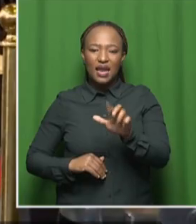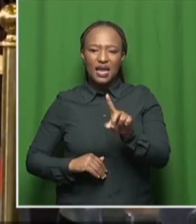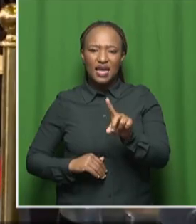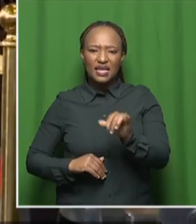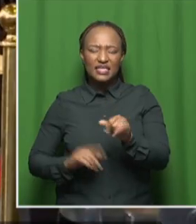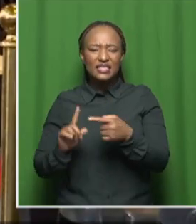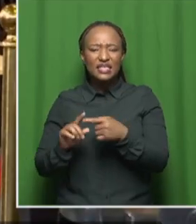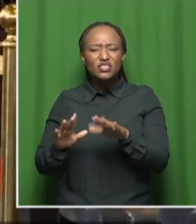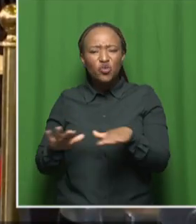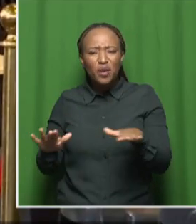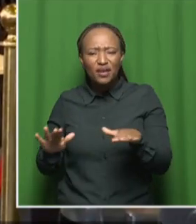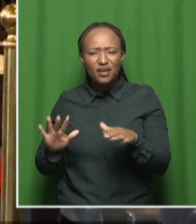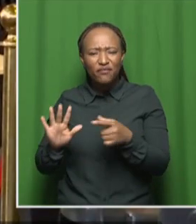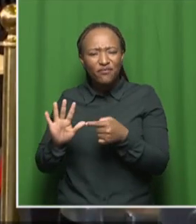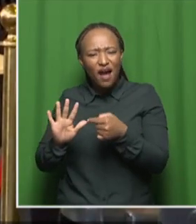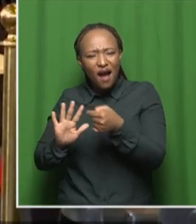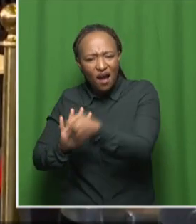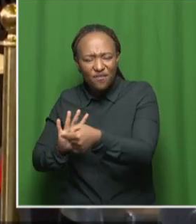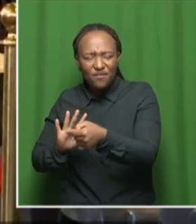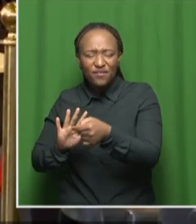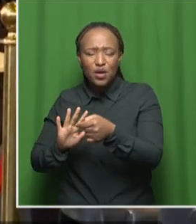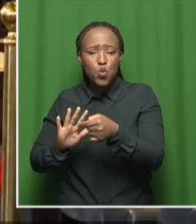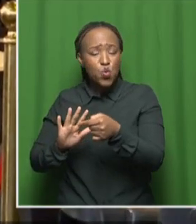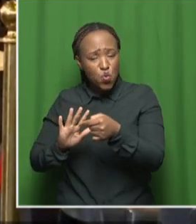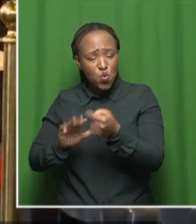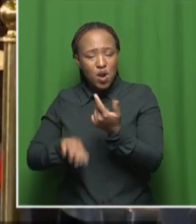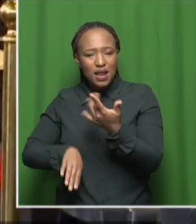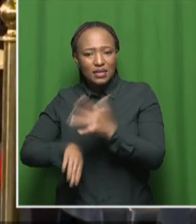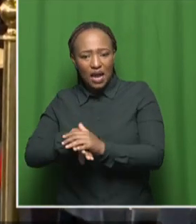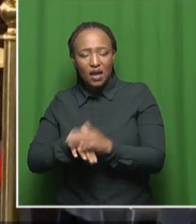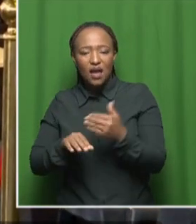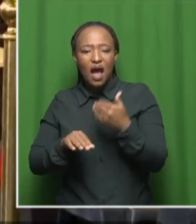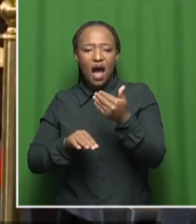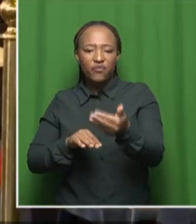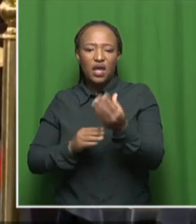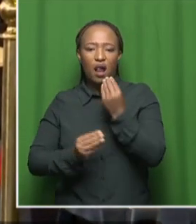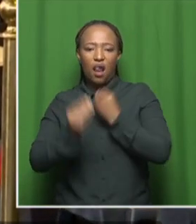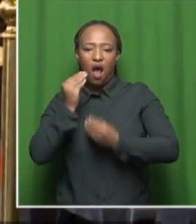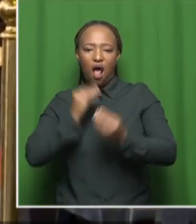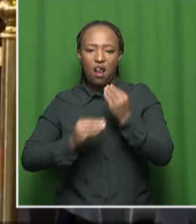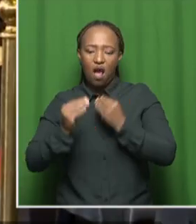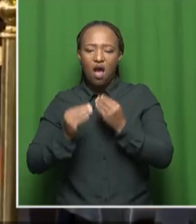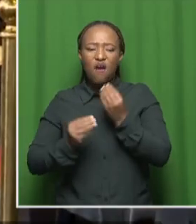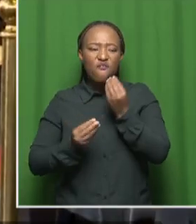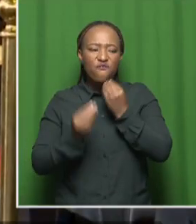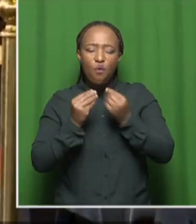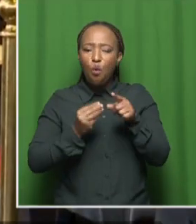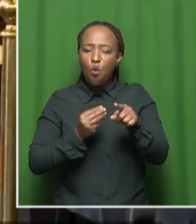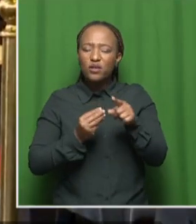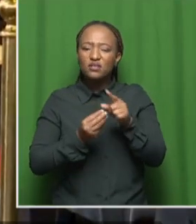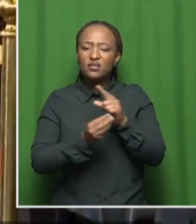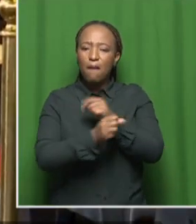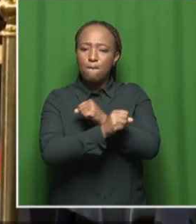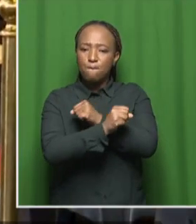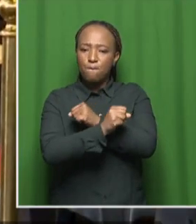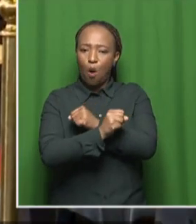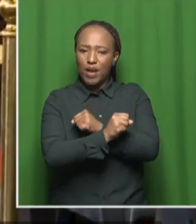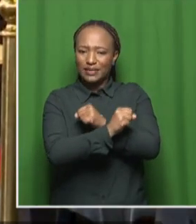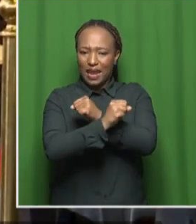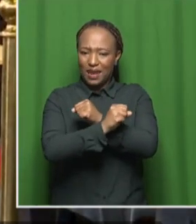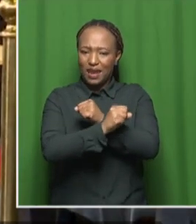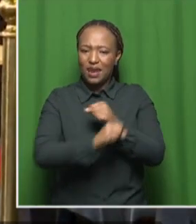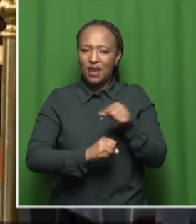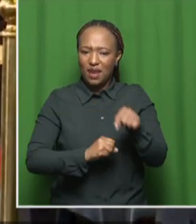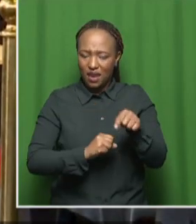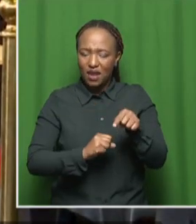lost their lives after allegedly consuming suspected poisoned food. We all know that one of